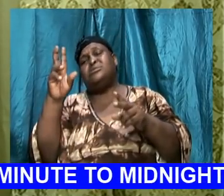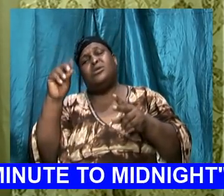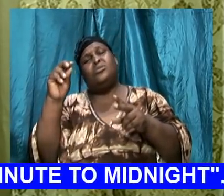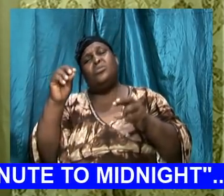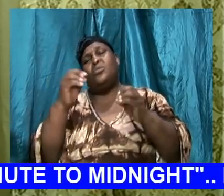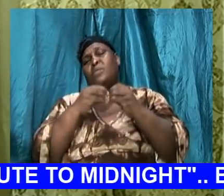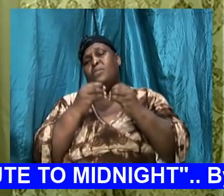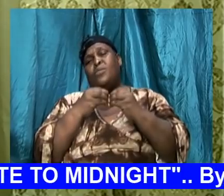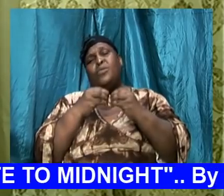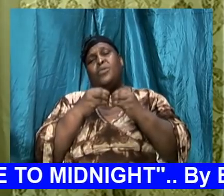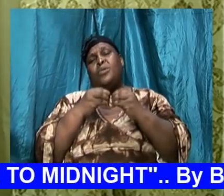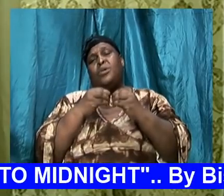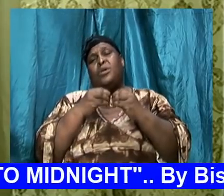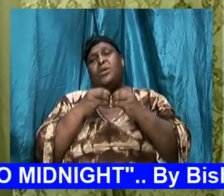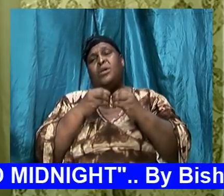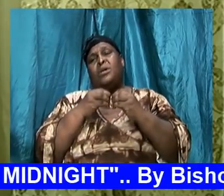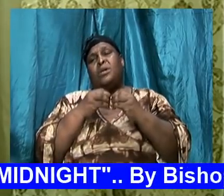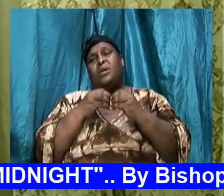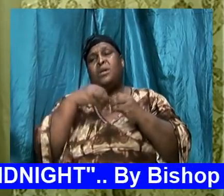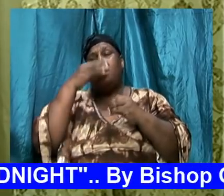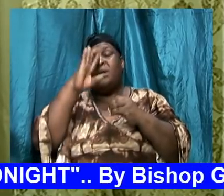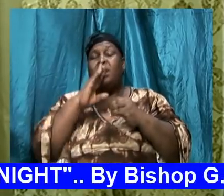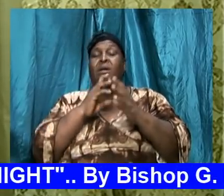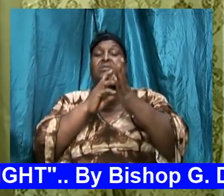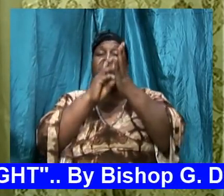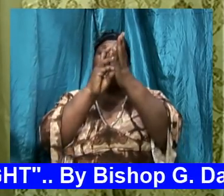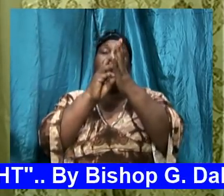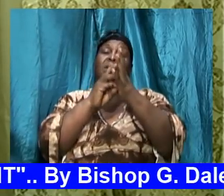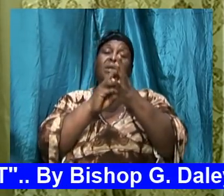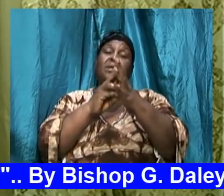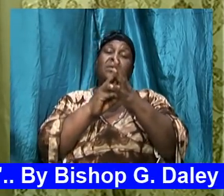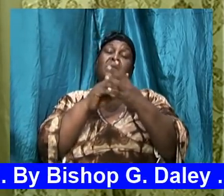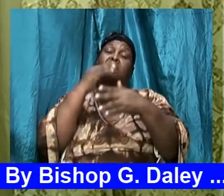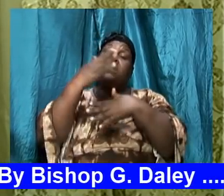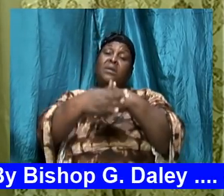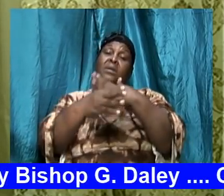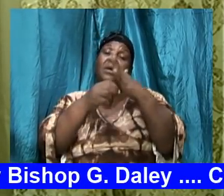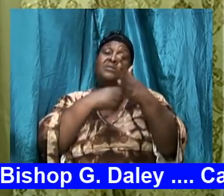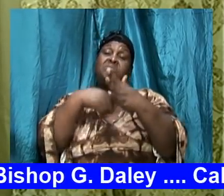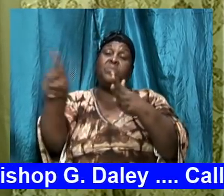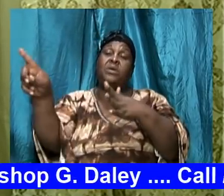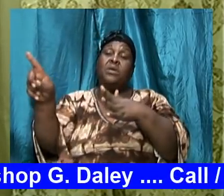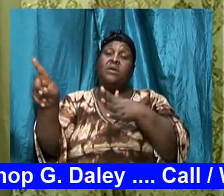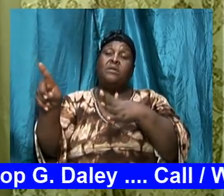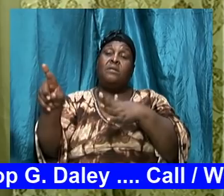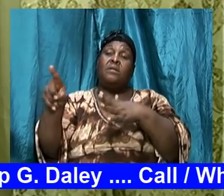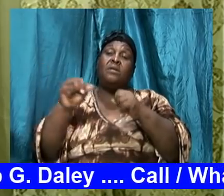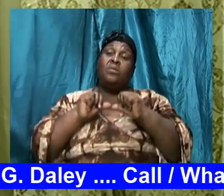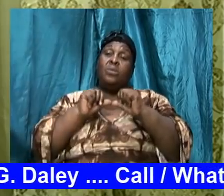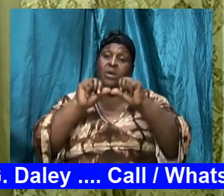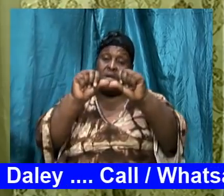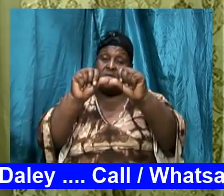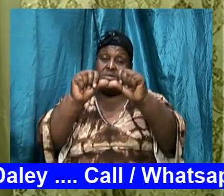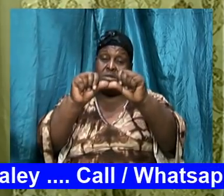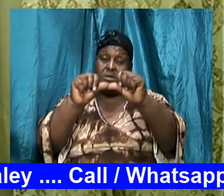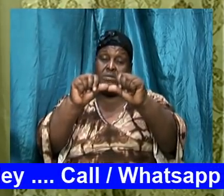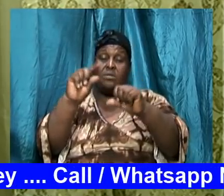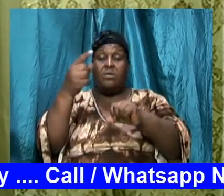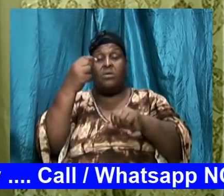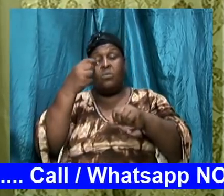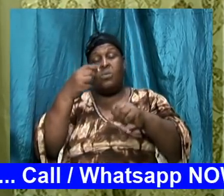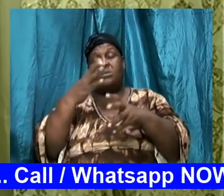that my time is up and God is willing next week we pick up from here and once we get to understand clearly